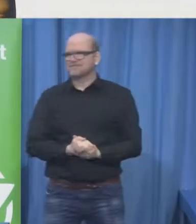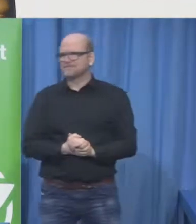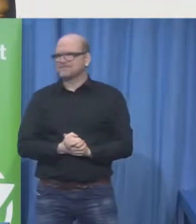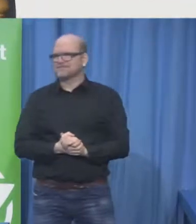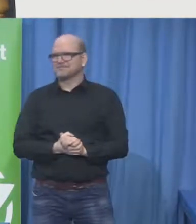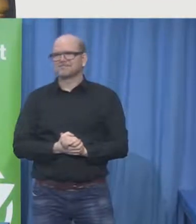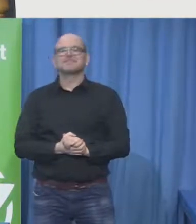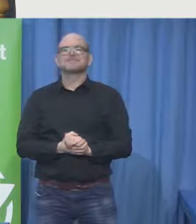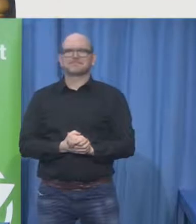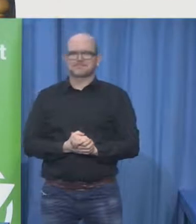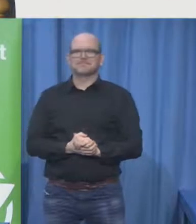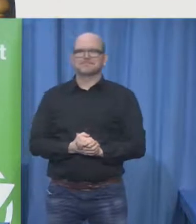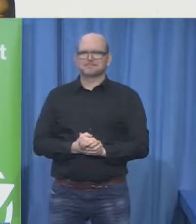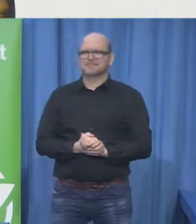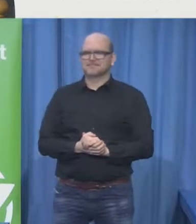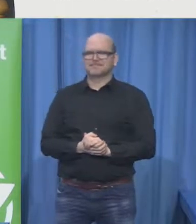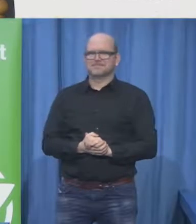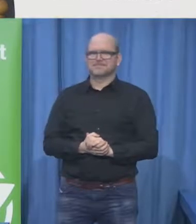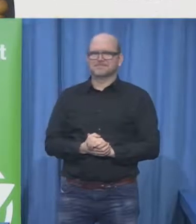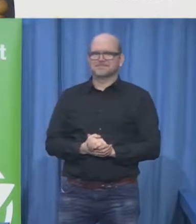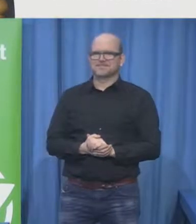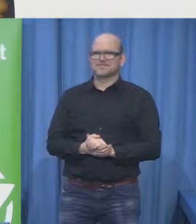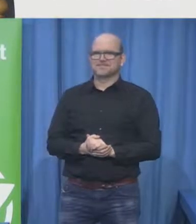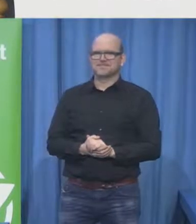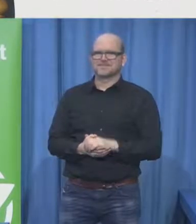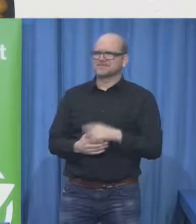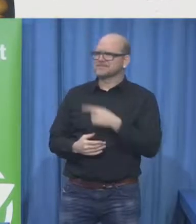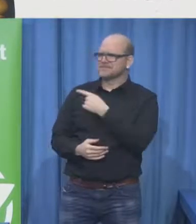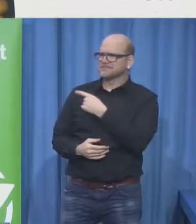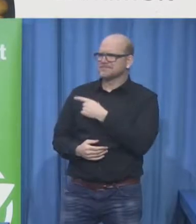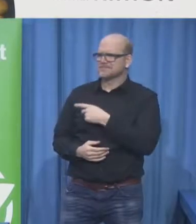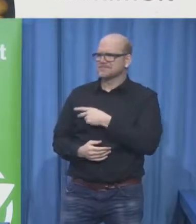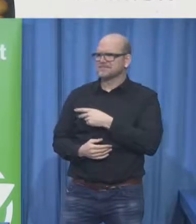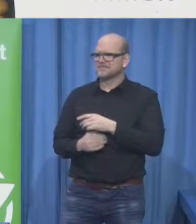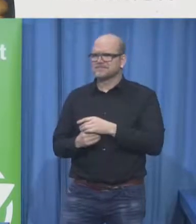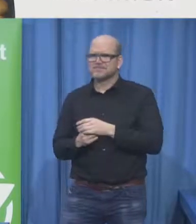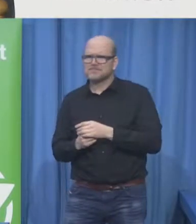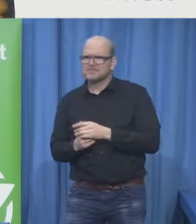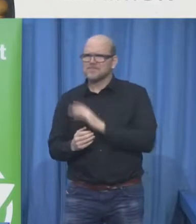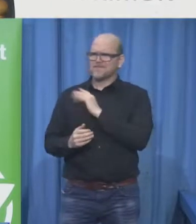look at her like a social worker they think bureaucrat middle-aged woman